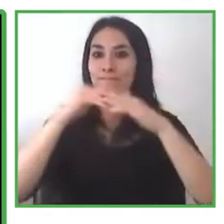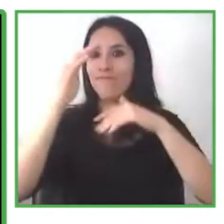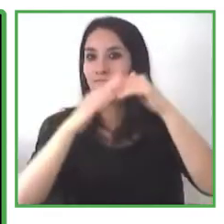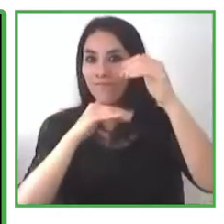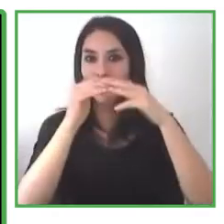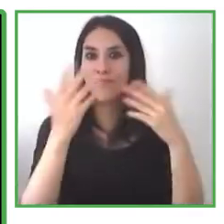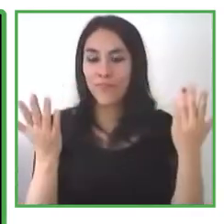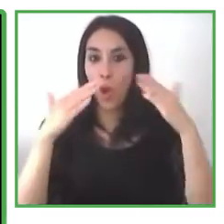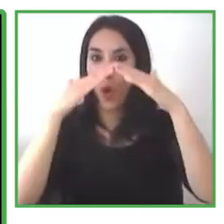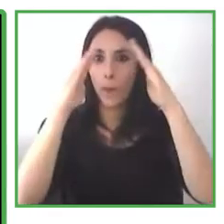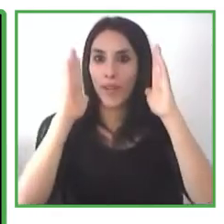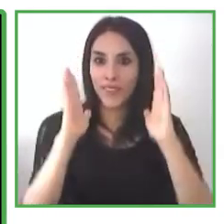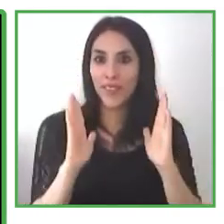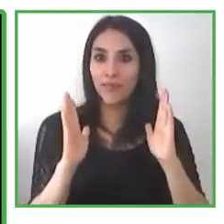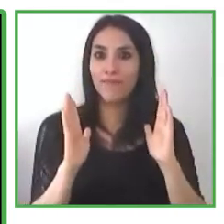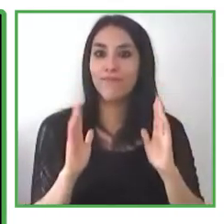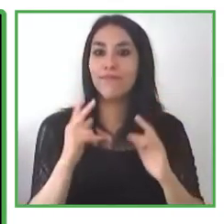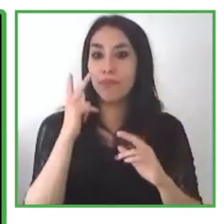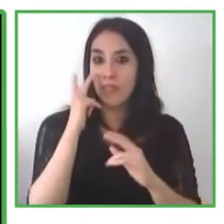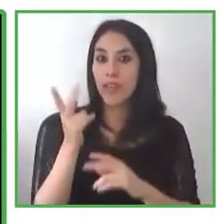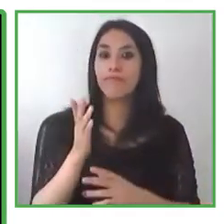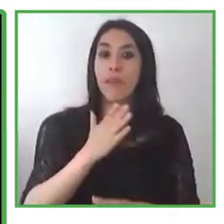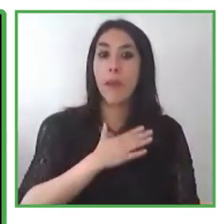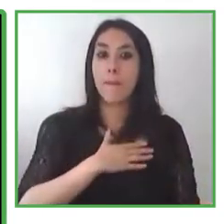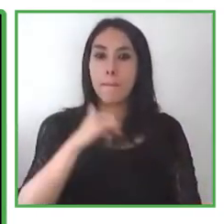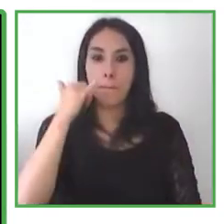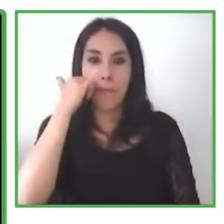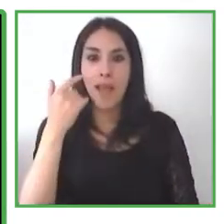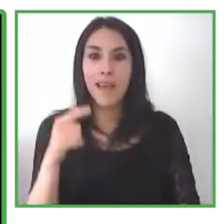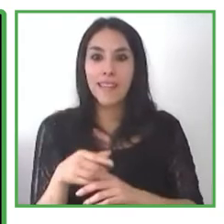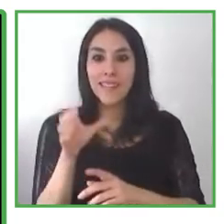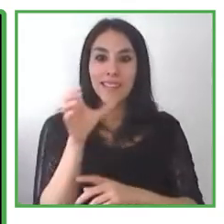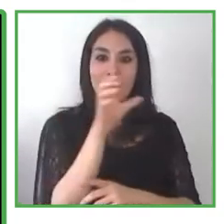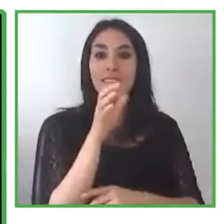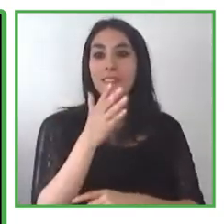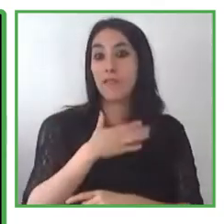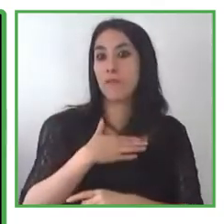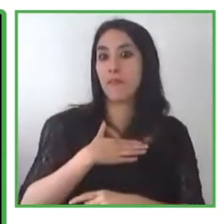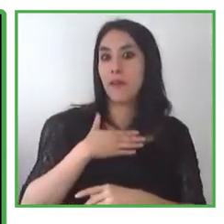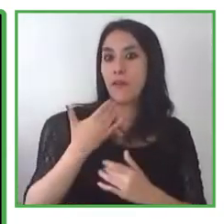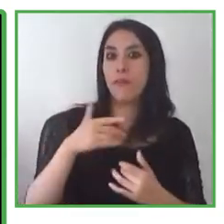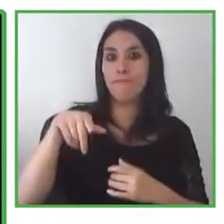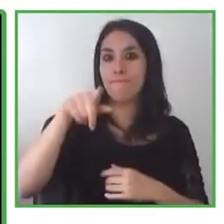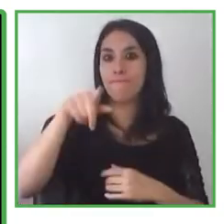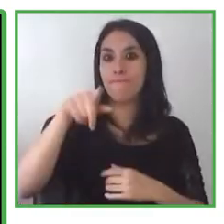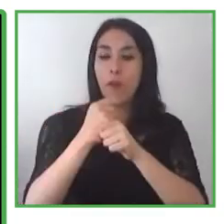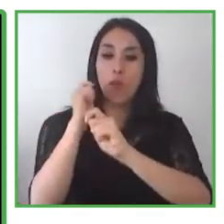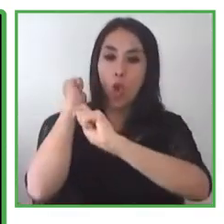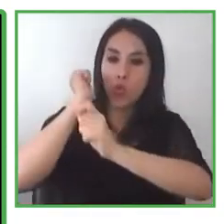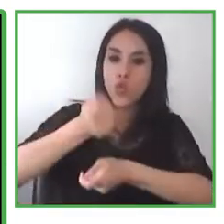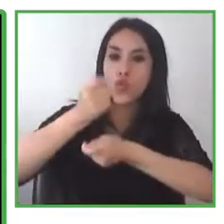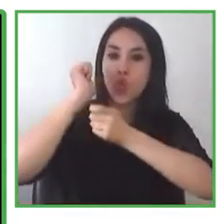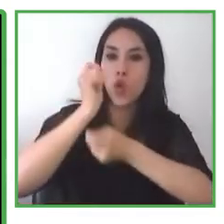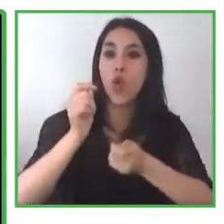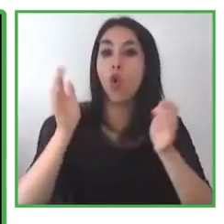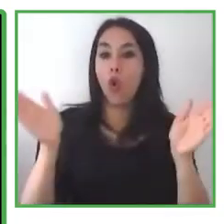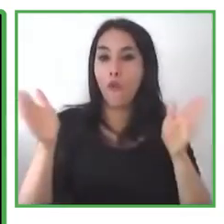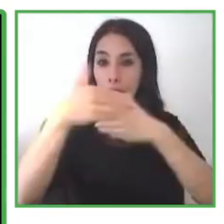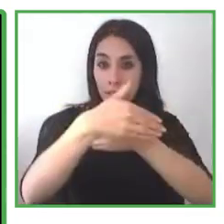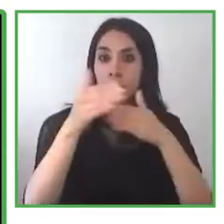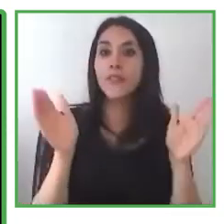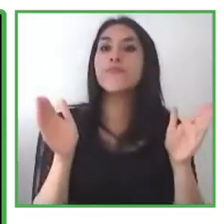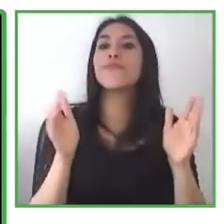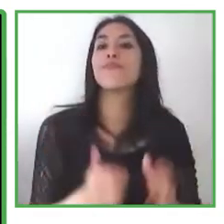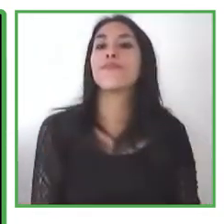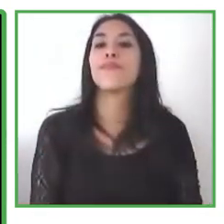trade is to create wood plant holders and if you want anything my phone number is on the